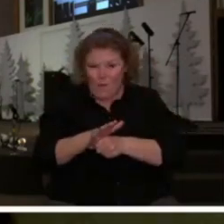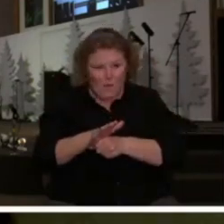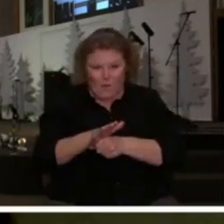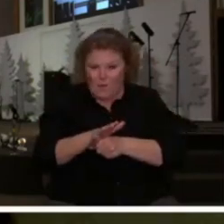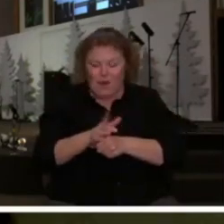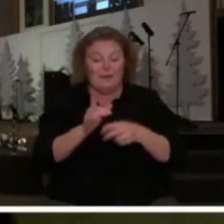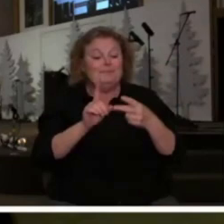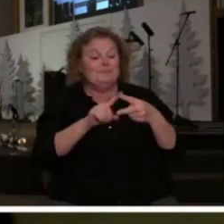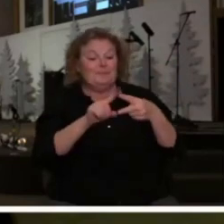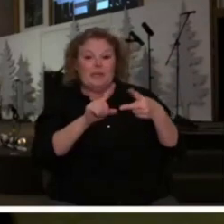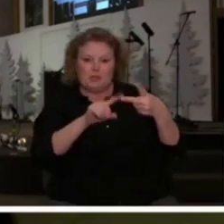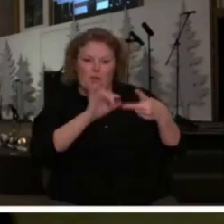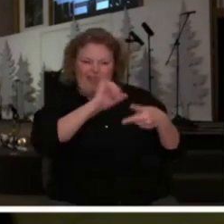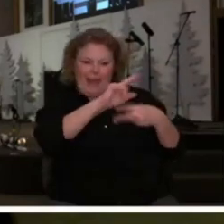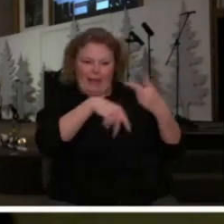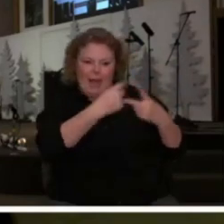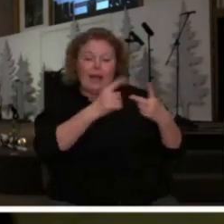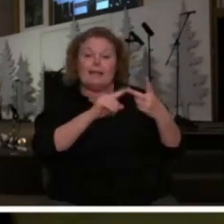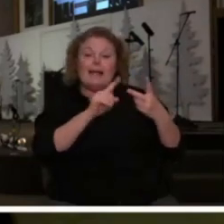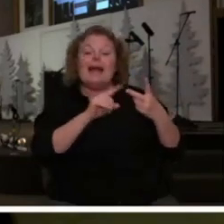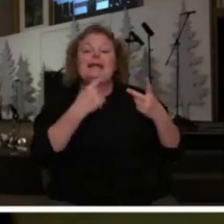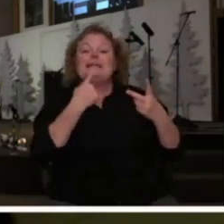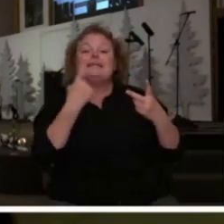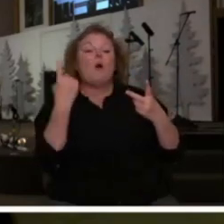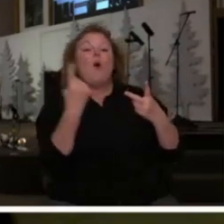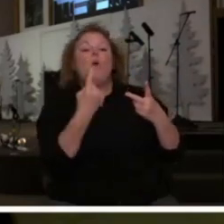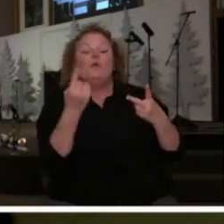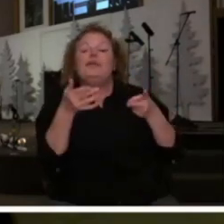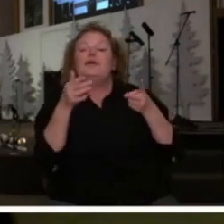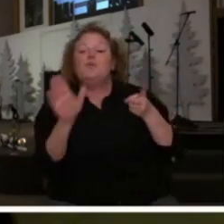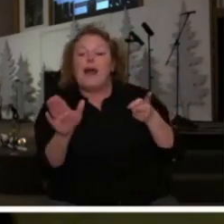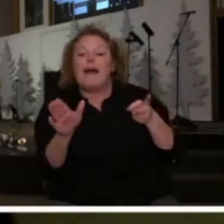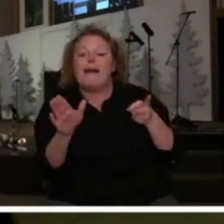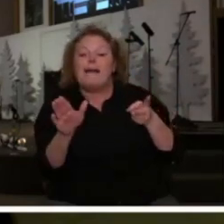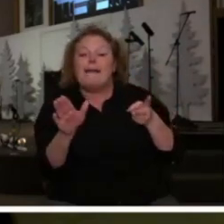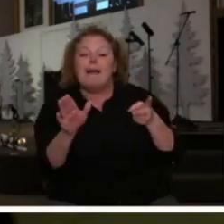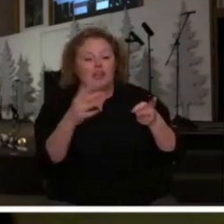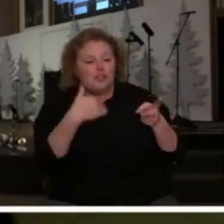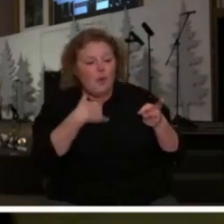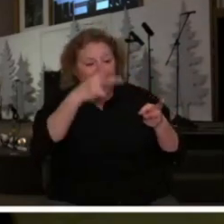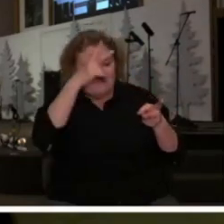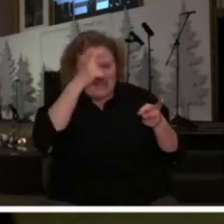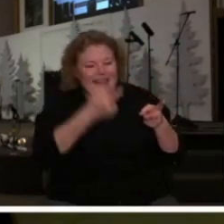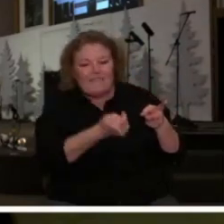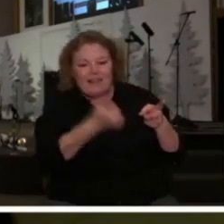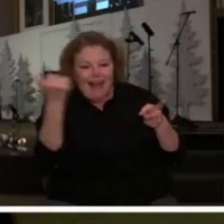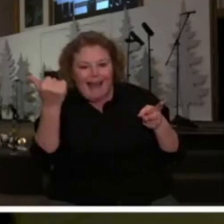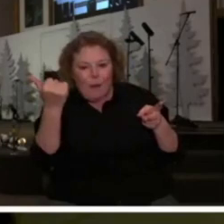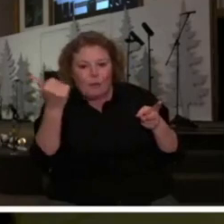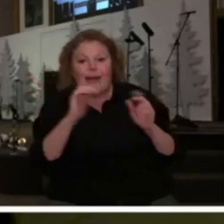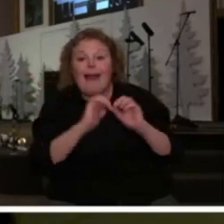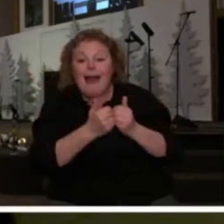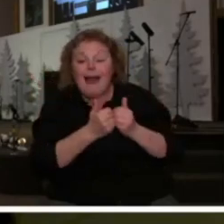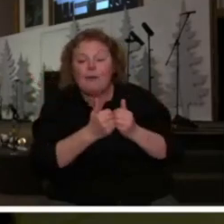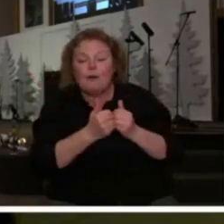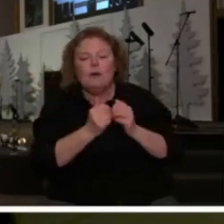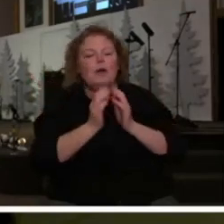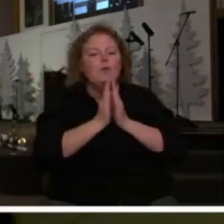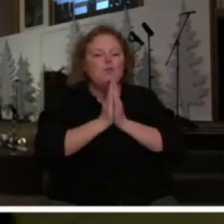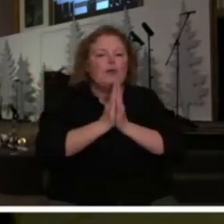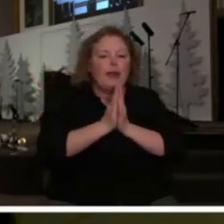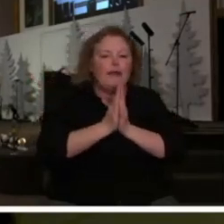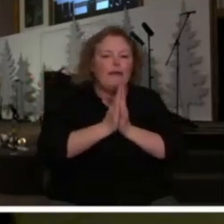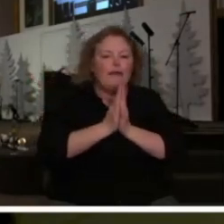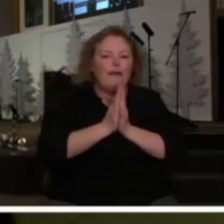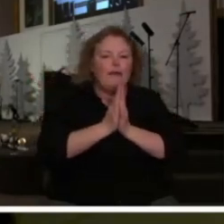specific kind but he says it only comes out you have to deal with this devil only this way and then he